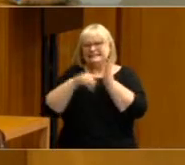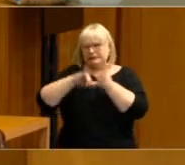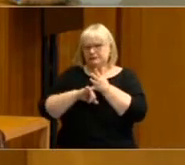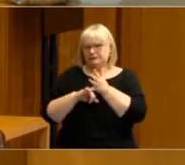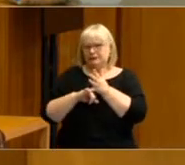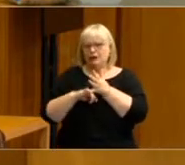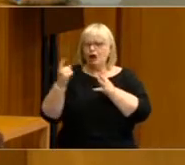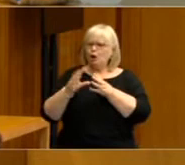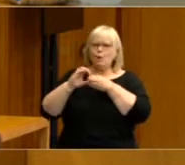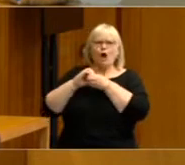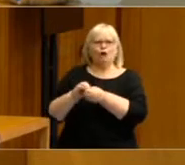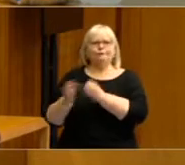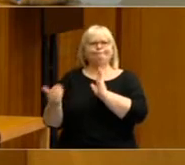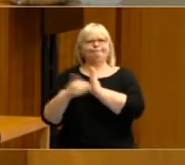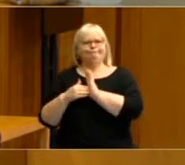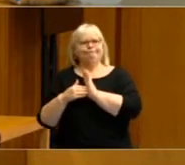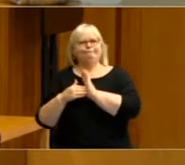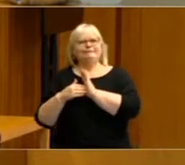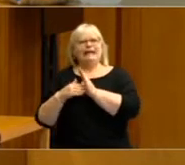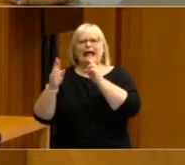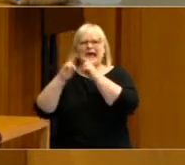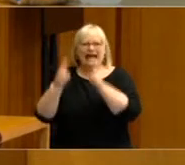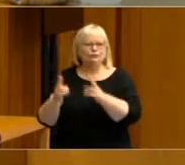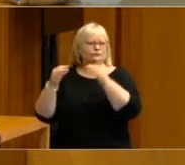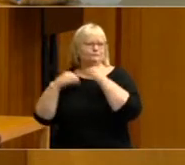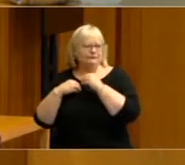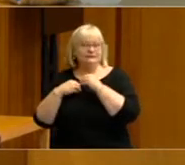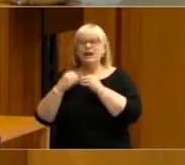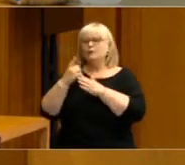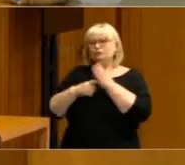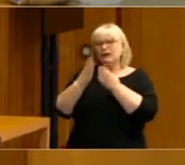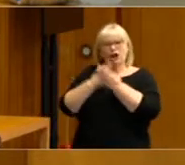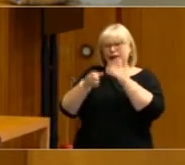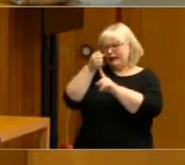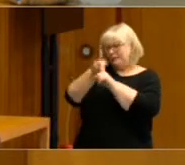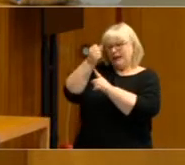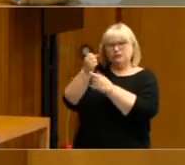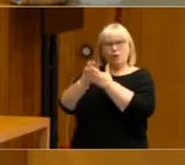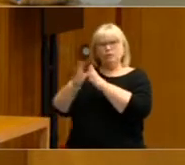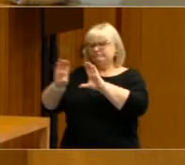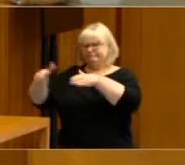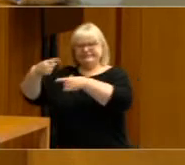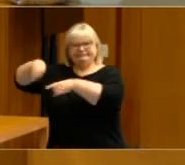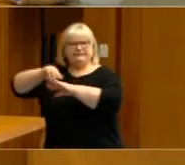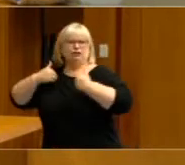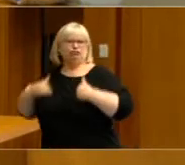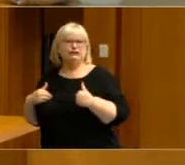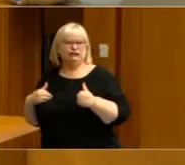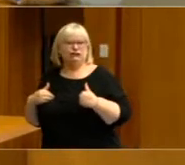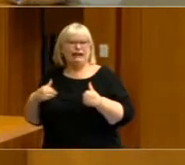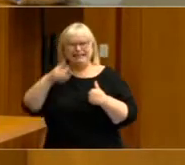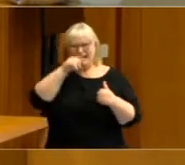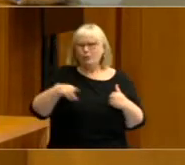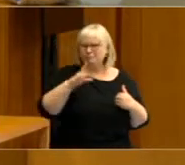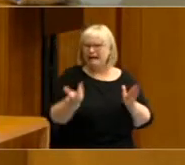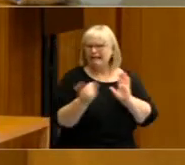was really concentrated on relatively small groups of voters who were relatively well-off and perhaps able to pay